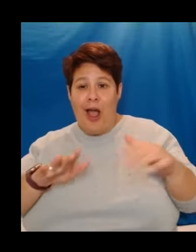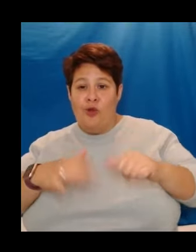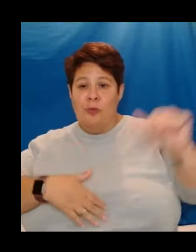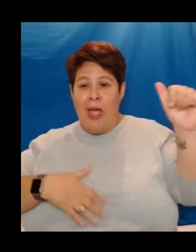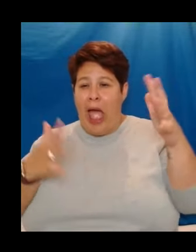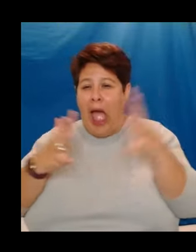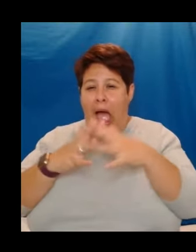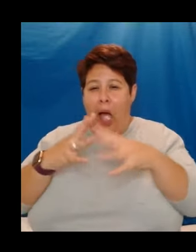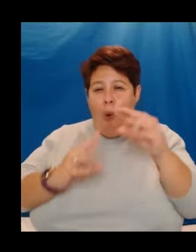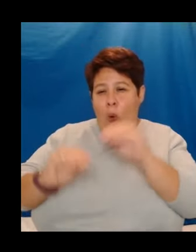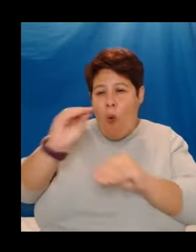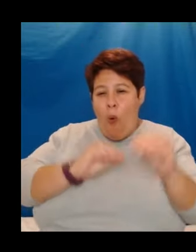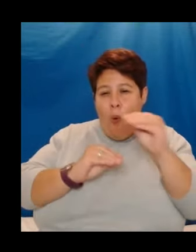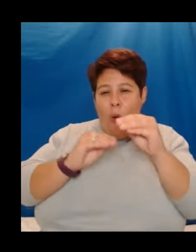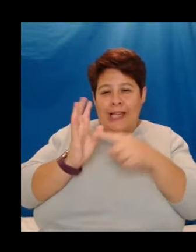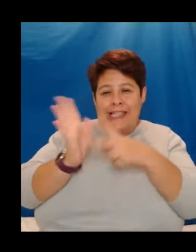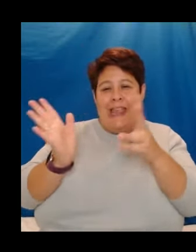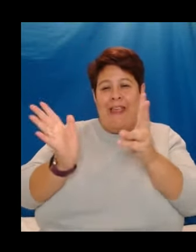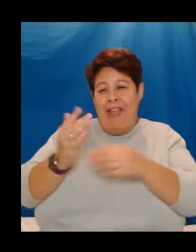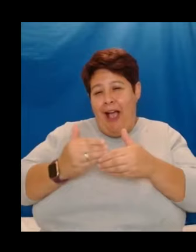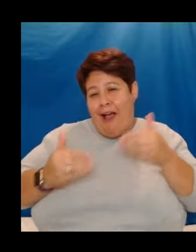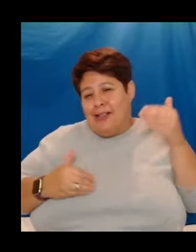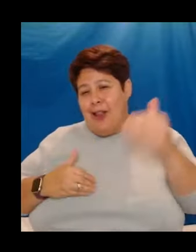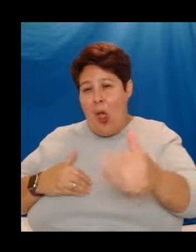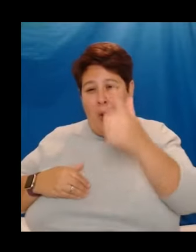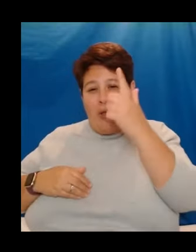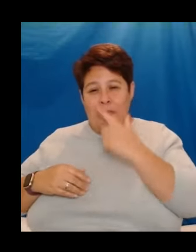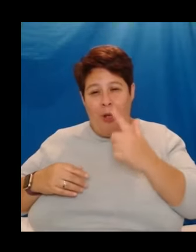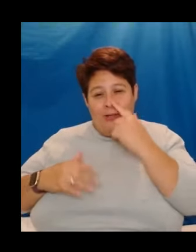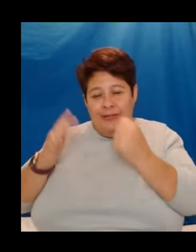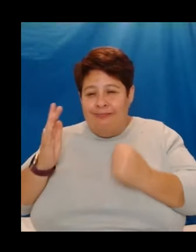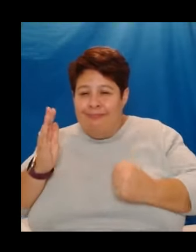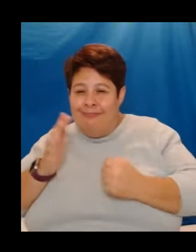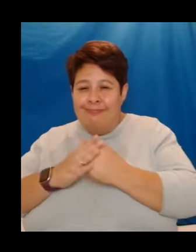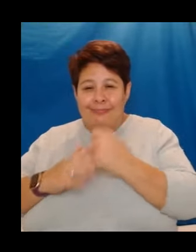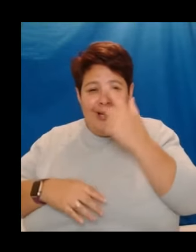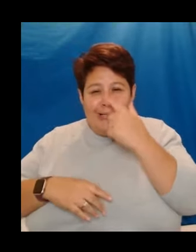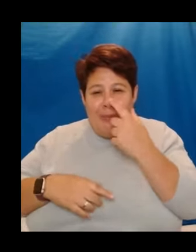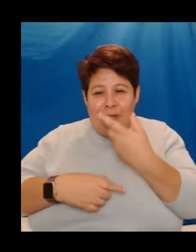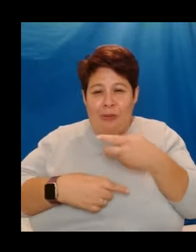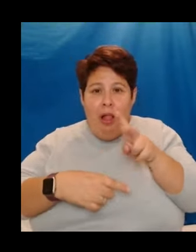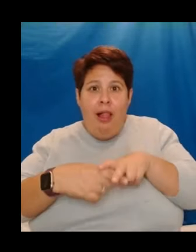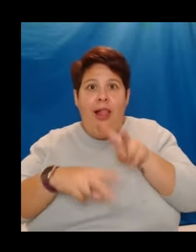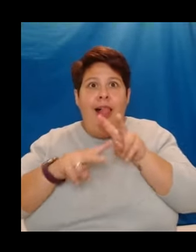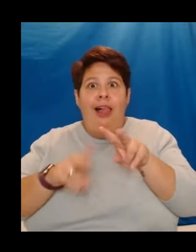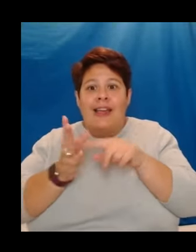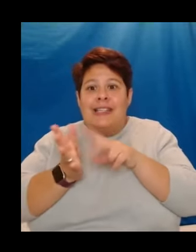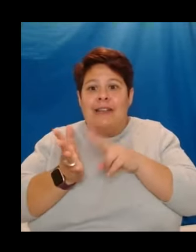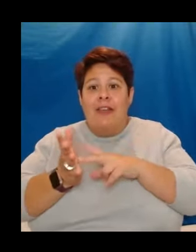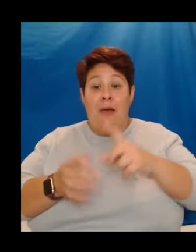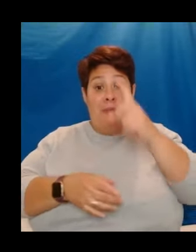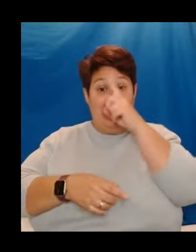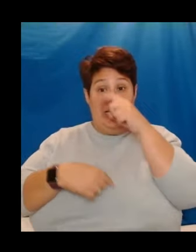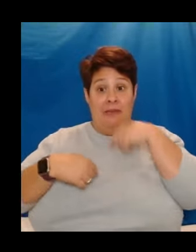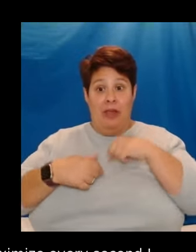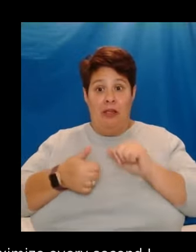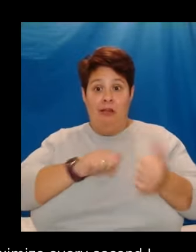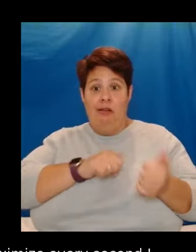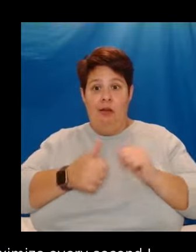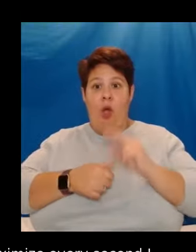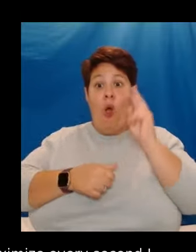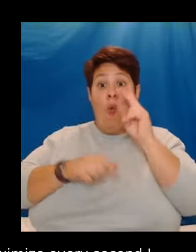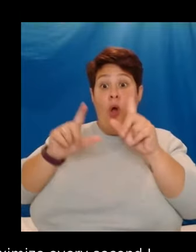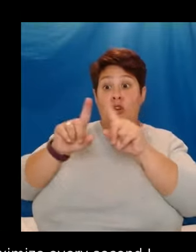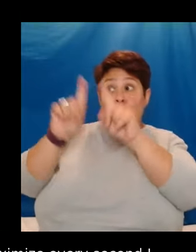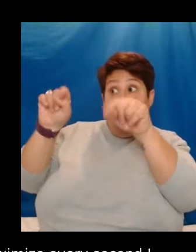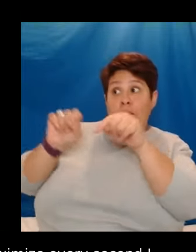maximise every second I could spend in front of that precious box. My sister and I would take it in turns to watch the window for my dad to come